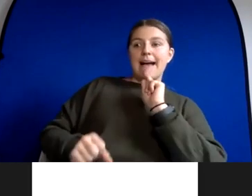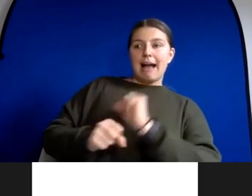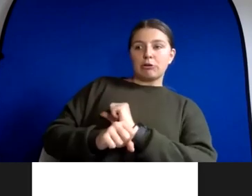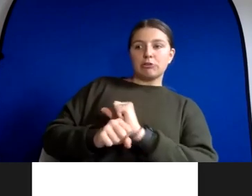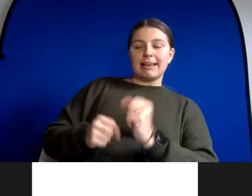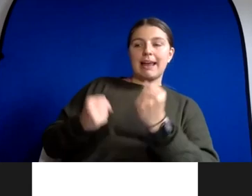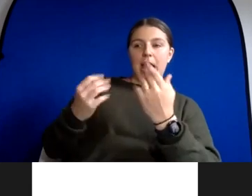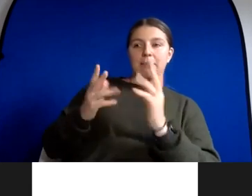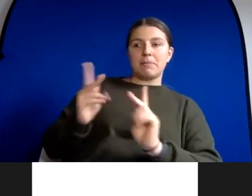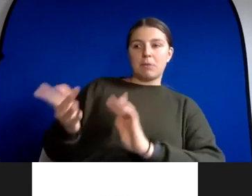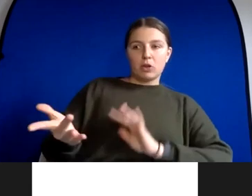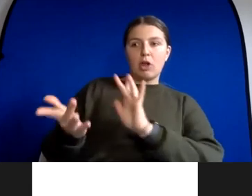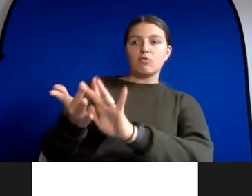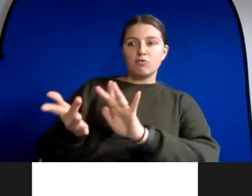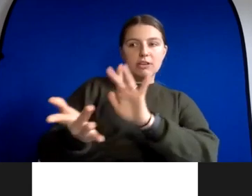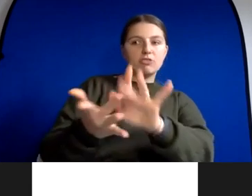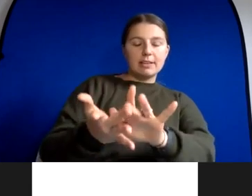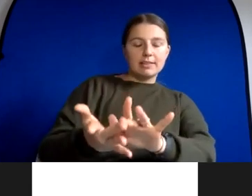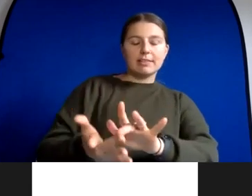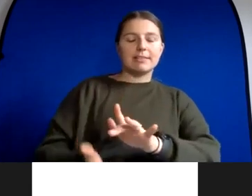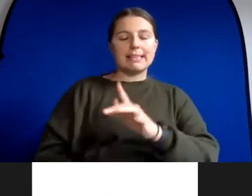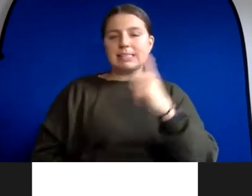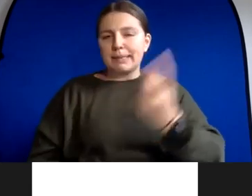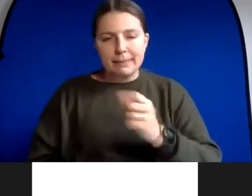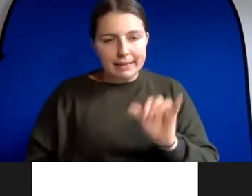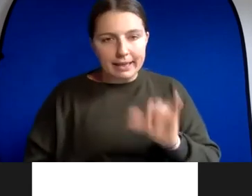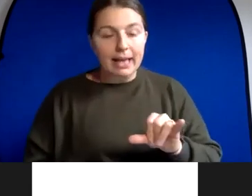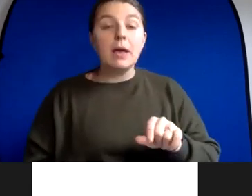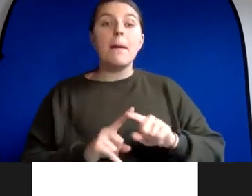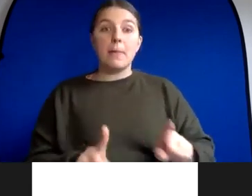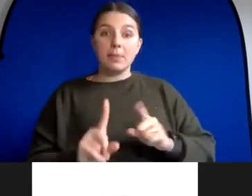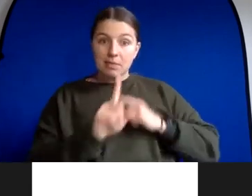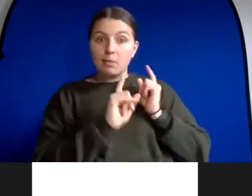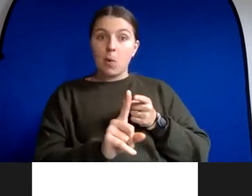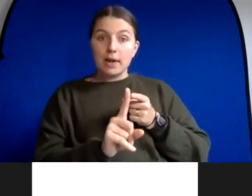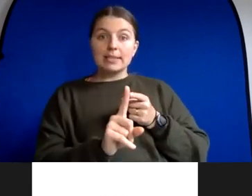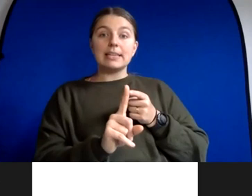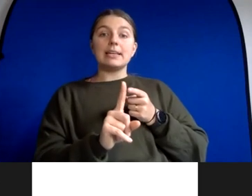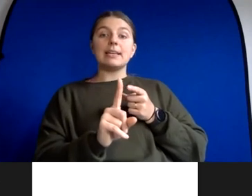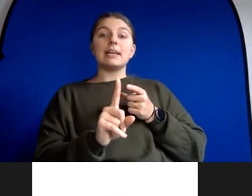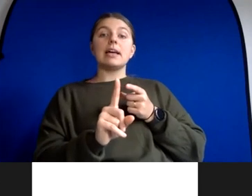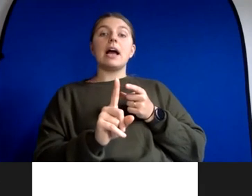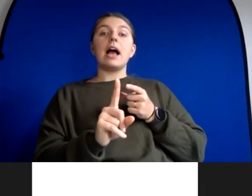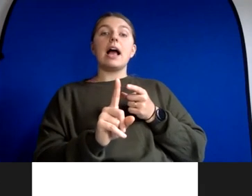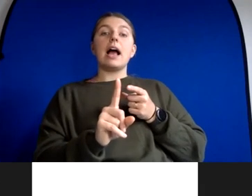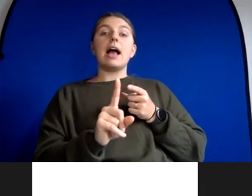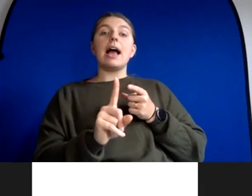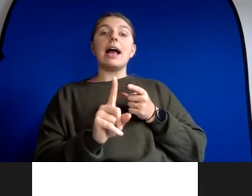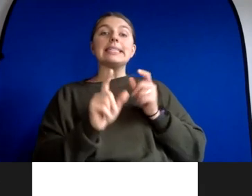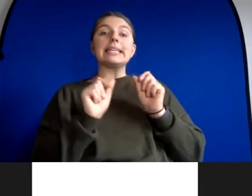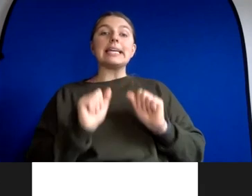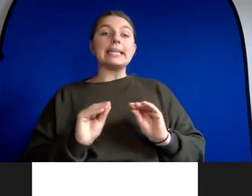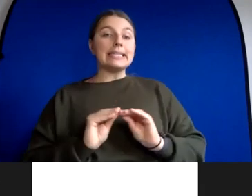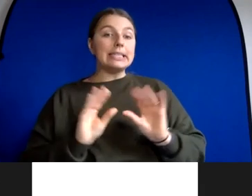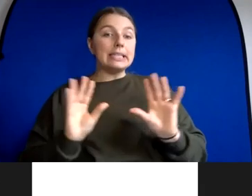it's something like that basically it distinguishes between a reader or a response